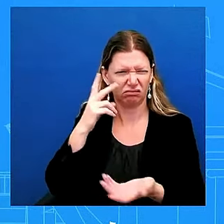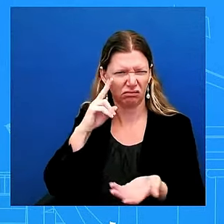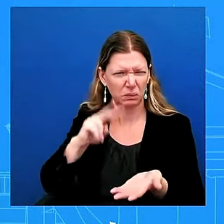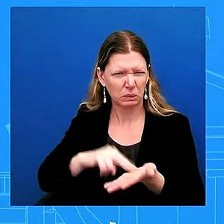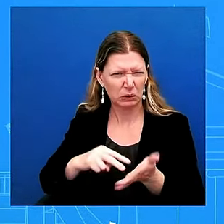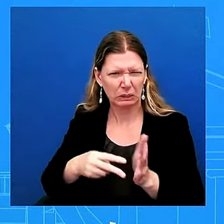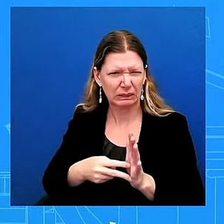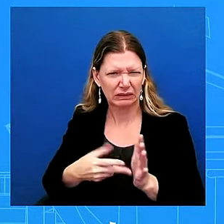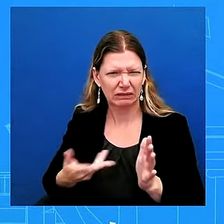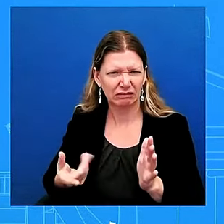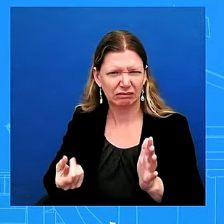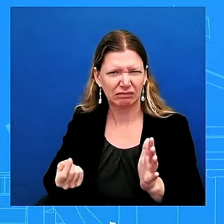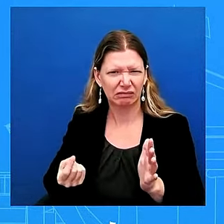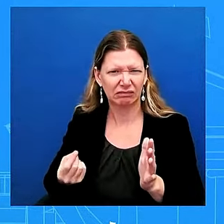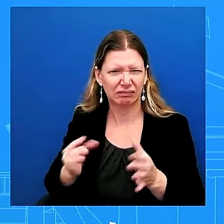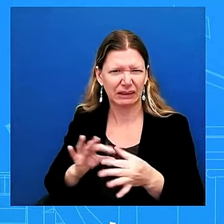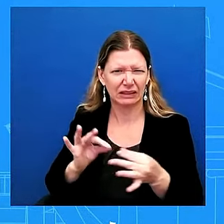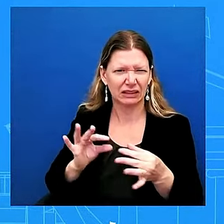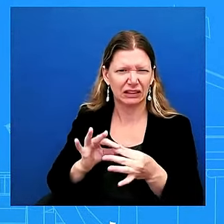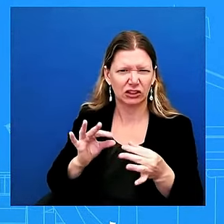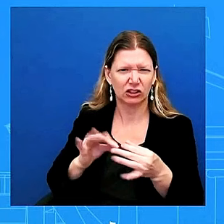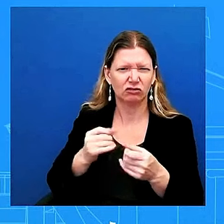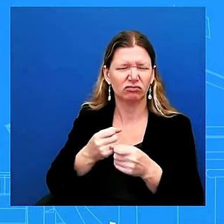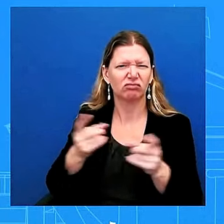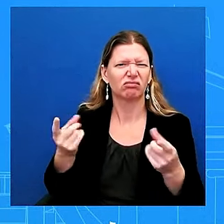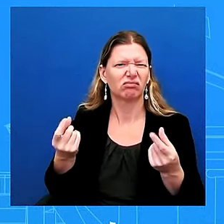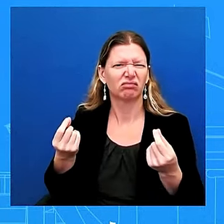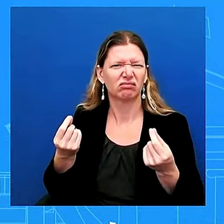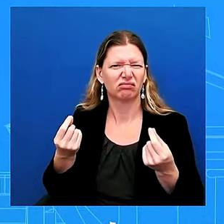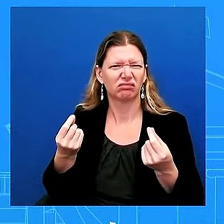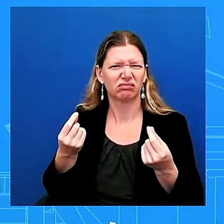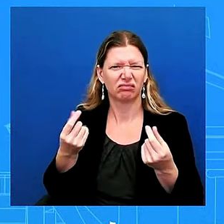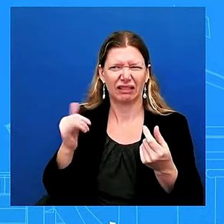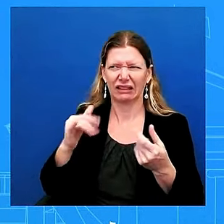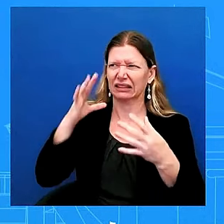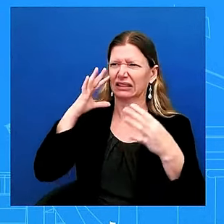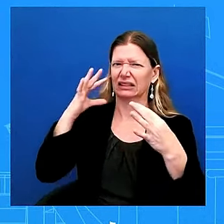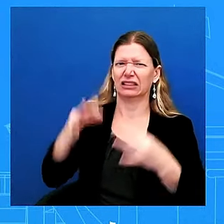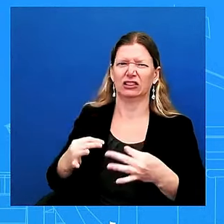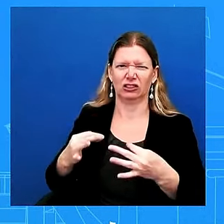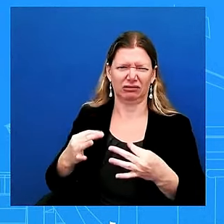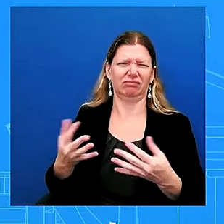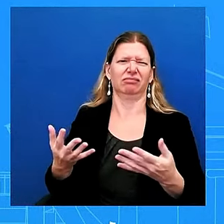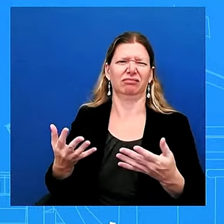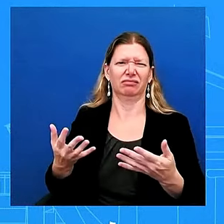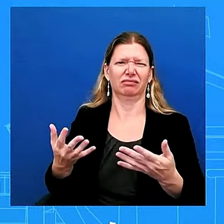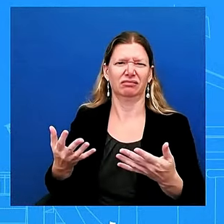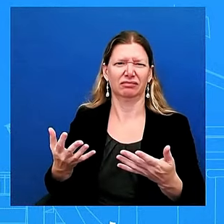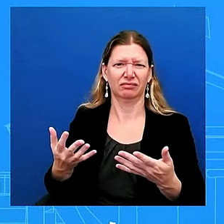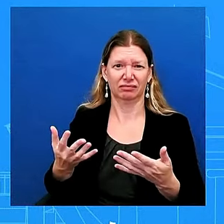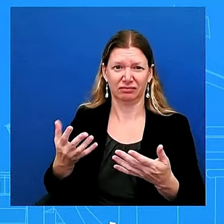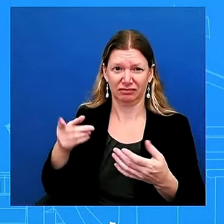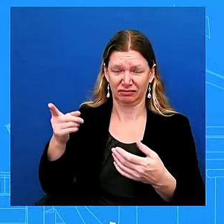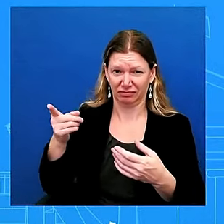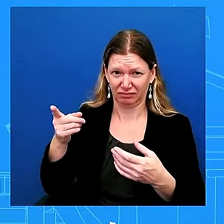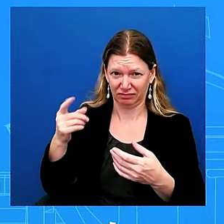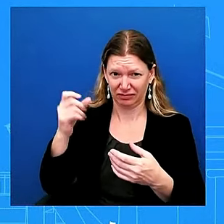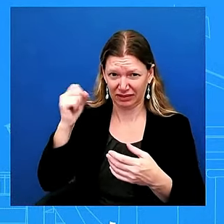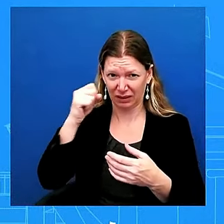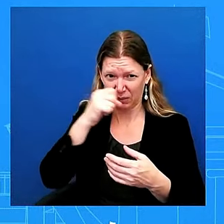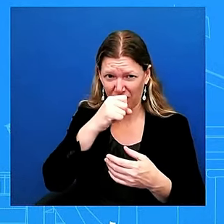that decision and is it meant to kind of hold taiwan over in case there is for example a change of leadership in the united states